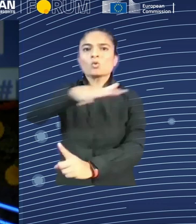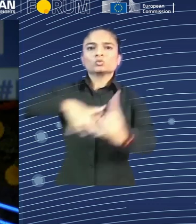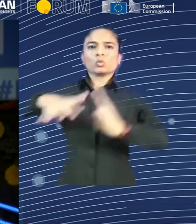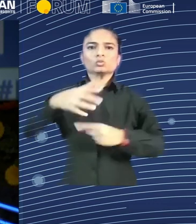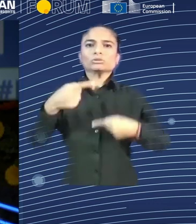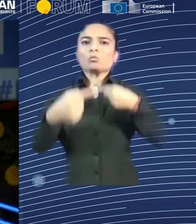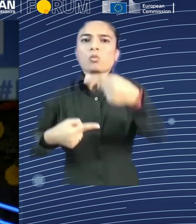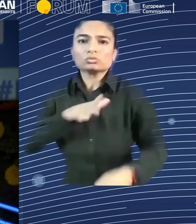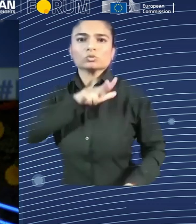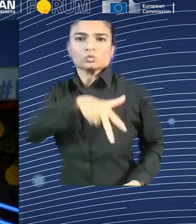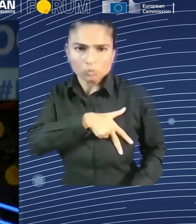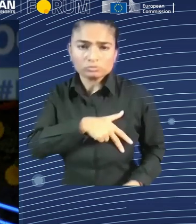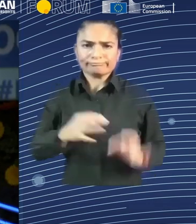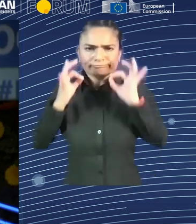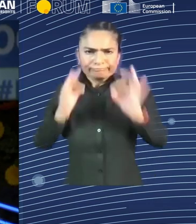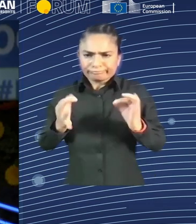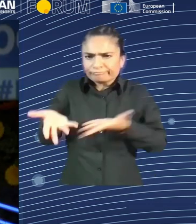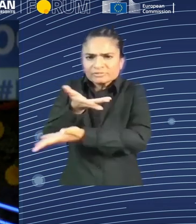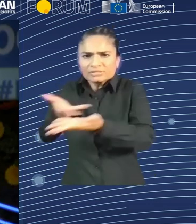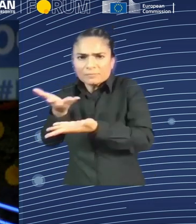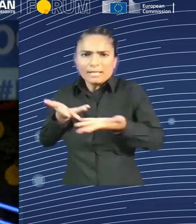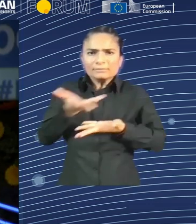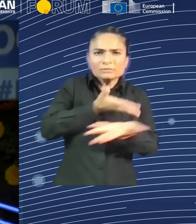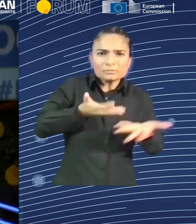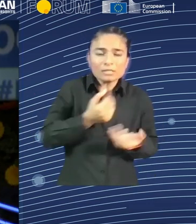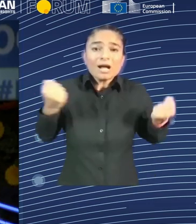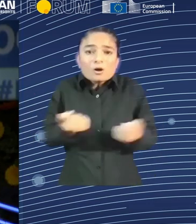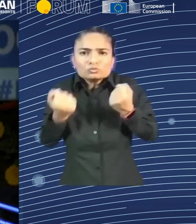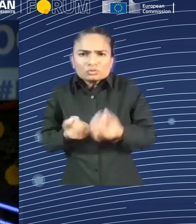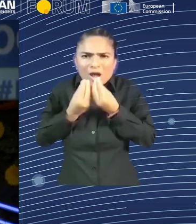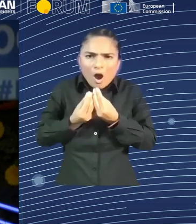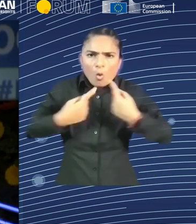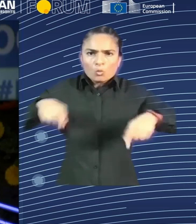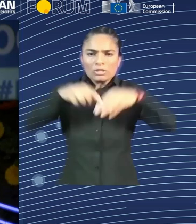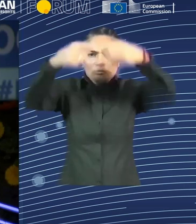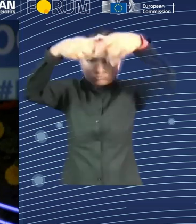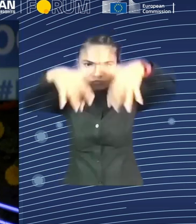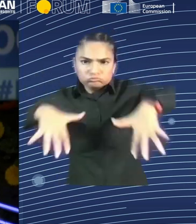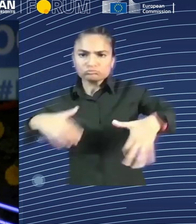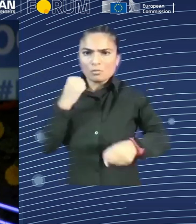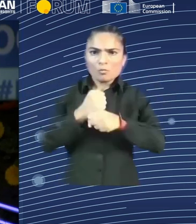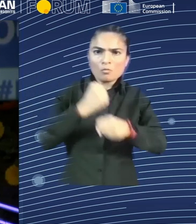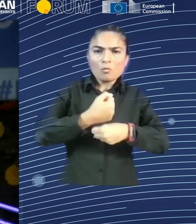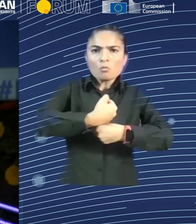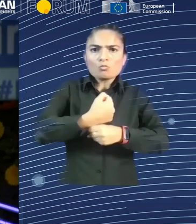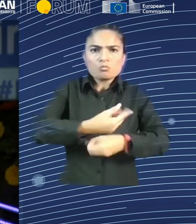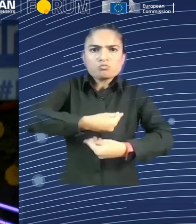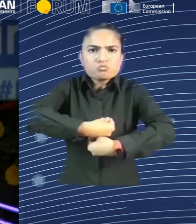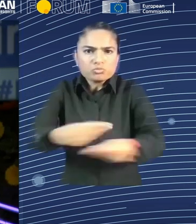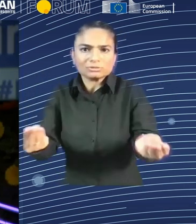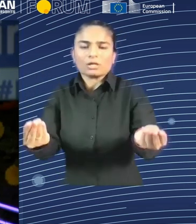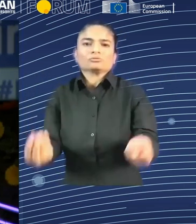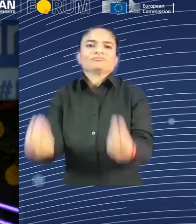for tomorrow. And we are indeed leading. And I cannot end before saying that we had an amazing legislator. An